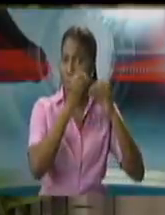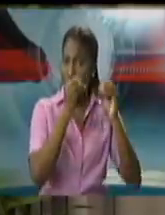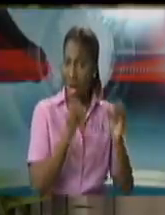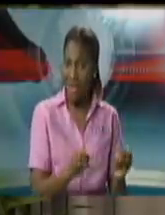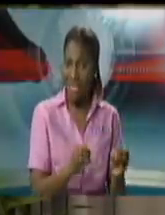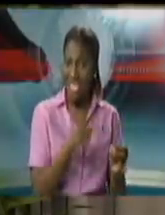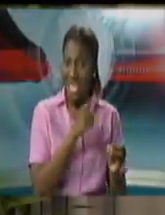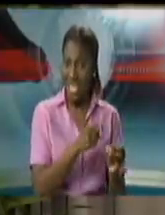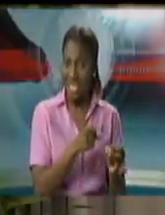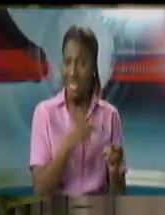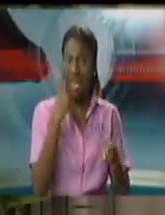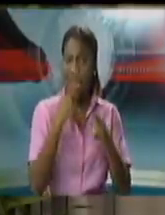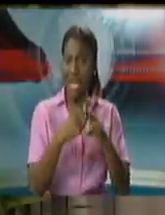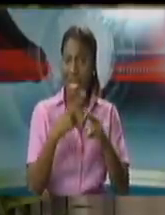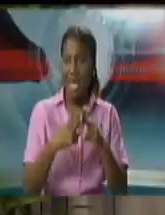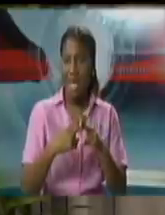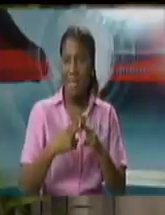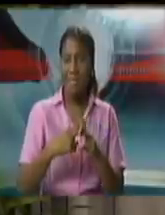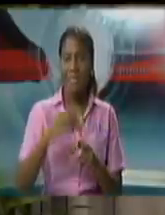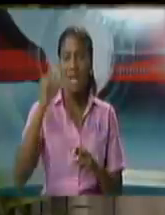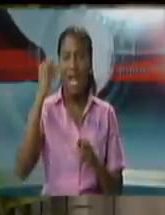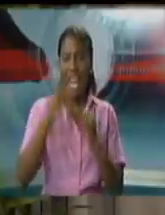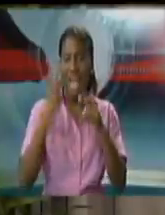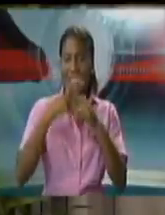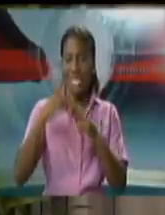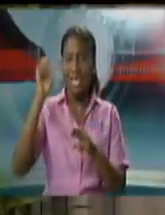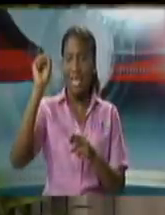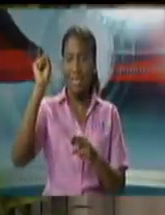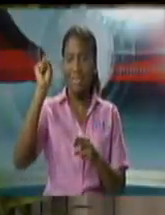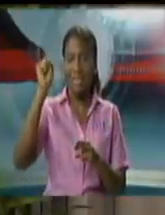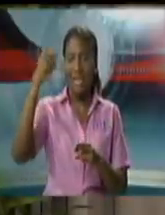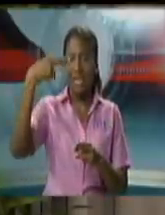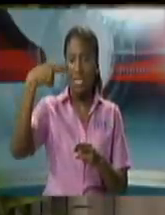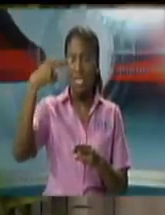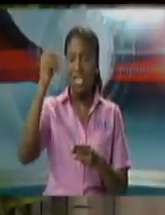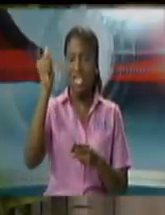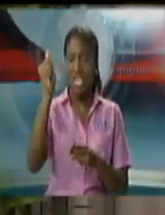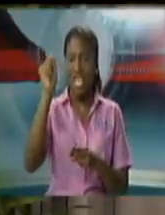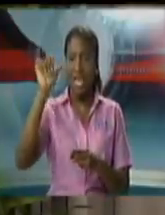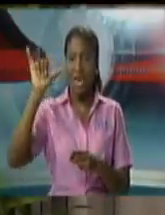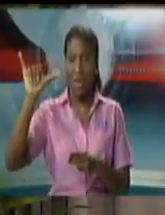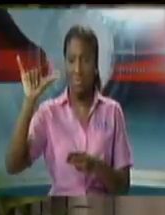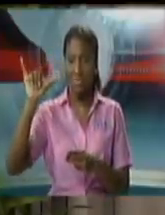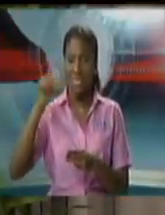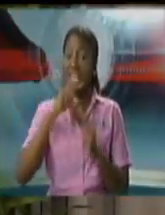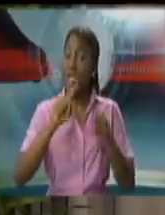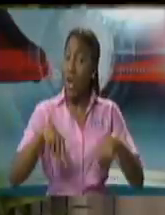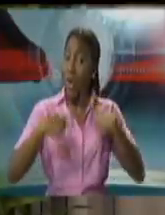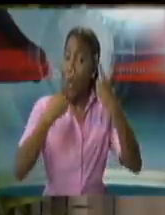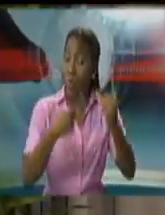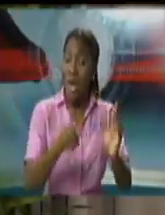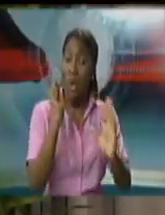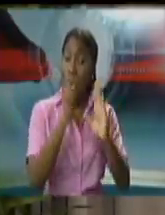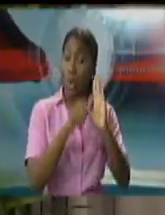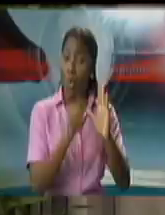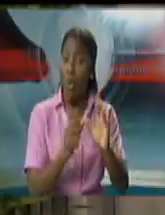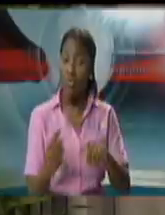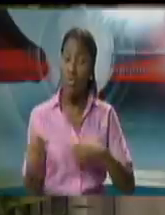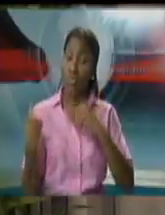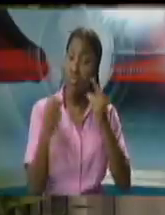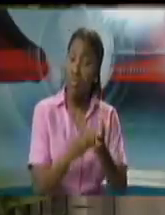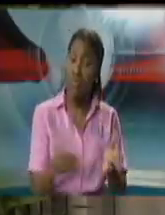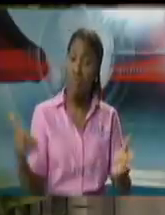Defender is Ms. Haseen Sheikh. Ms. Haseen Sheikh has been appearing in court. She made history in